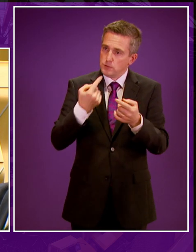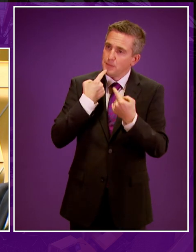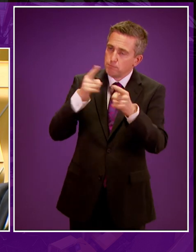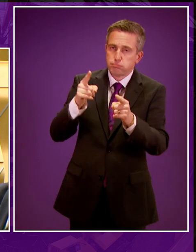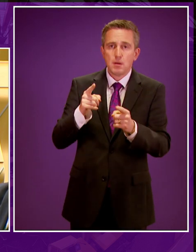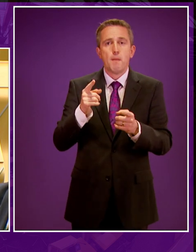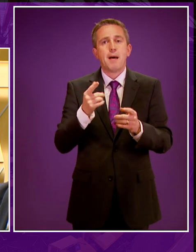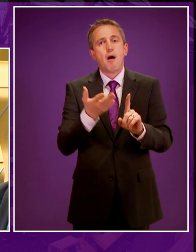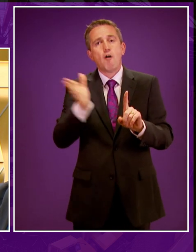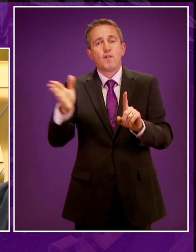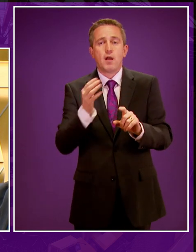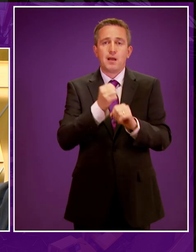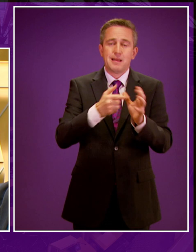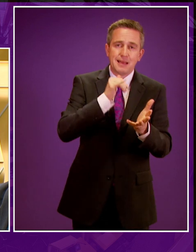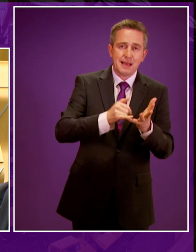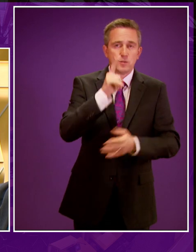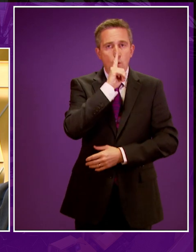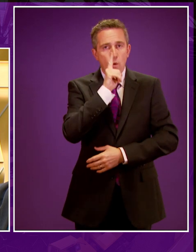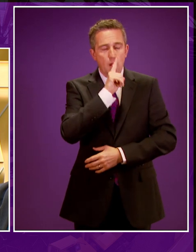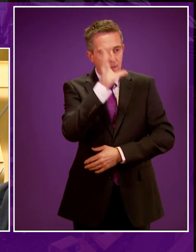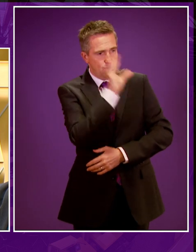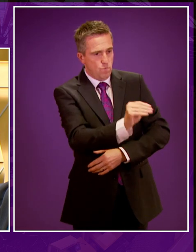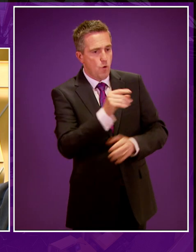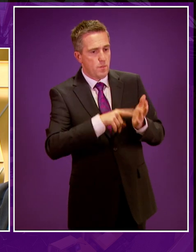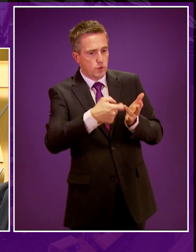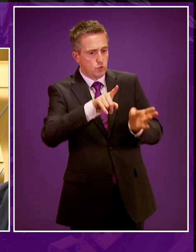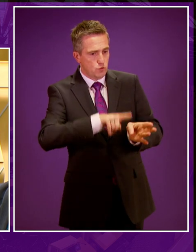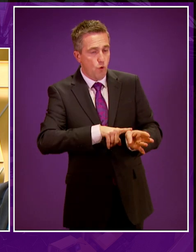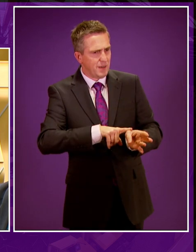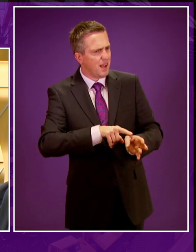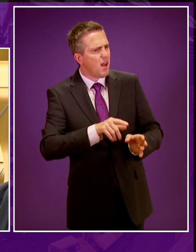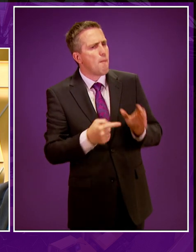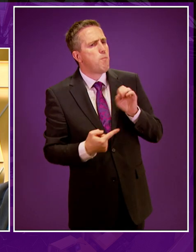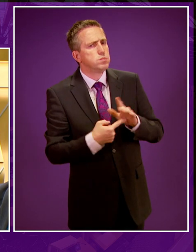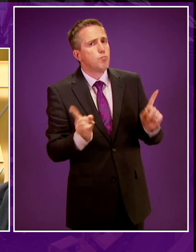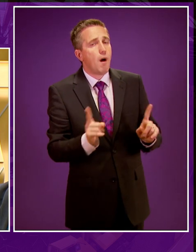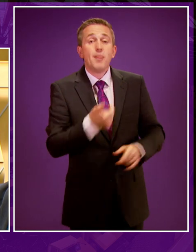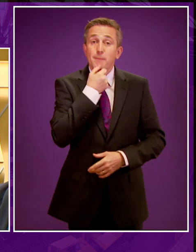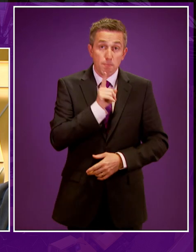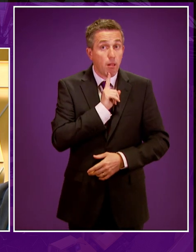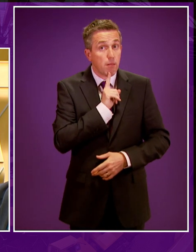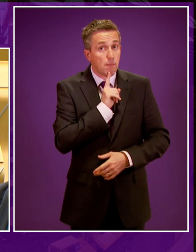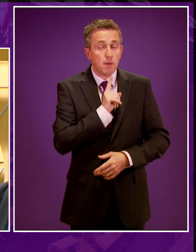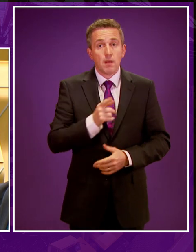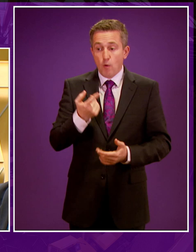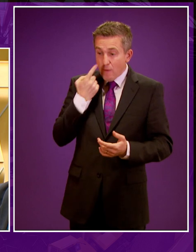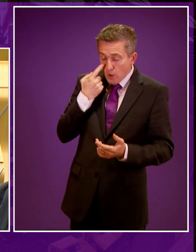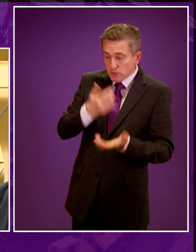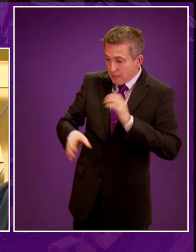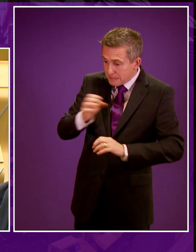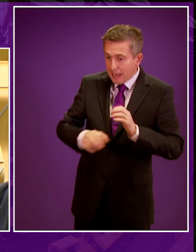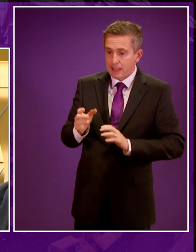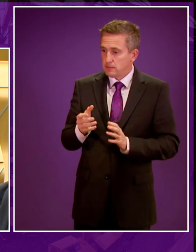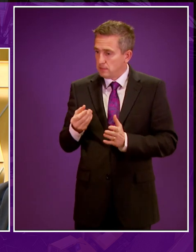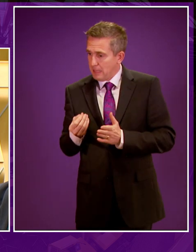future of unconventional oil and gas and also send the message to the Conservatives that the views of people do matter. We have listened to the science, we've looked at the economic evidence, something